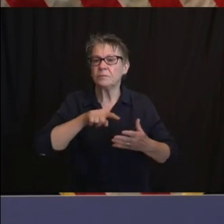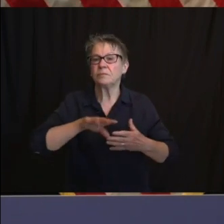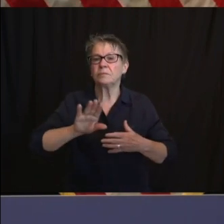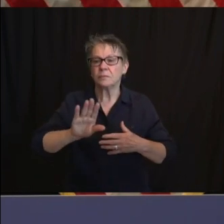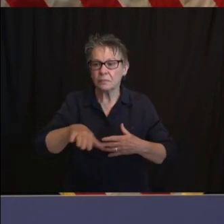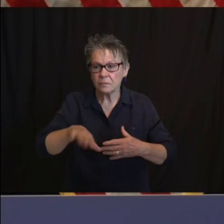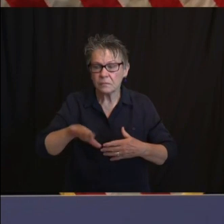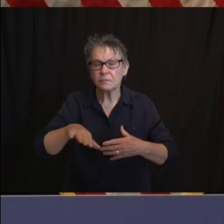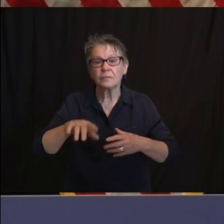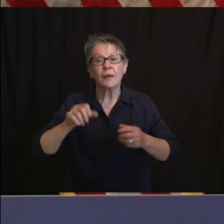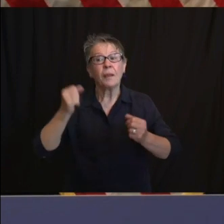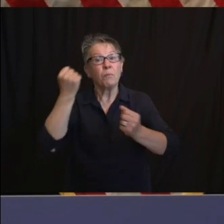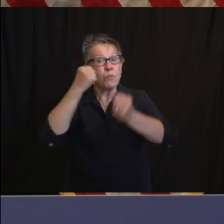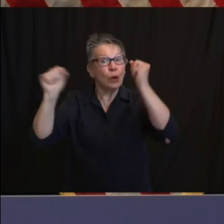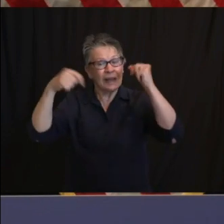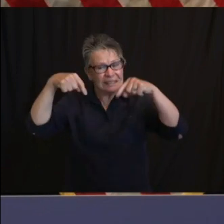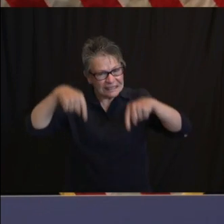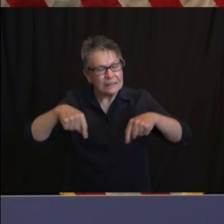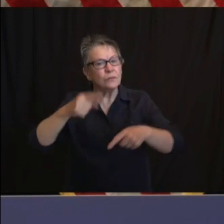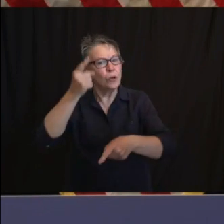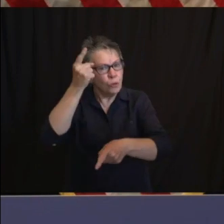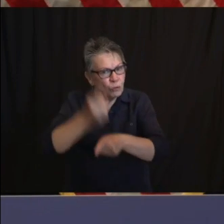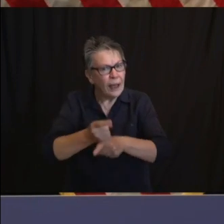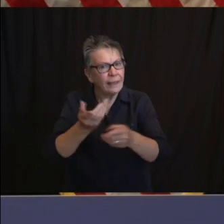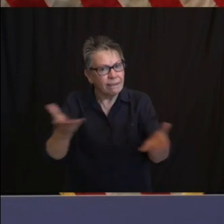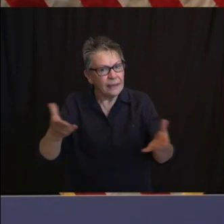in New Jersey, um,